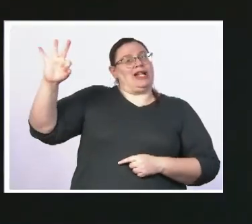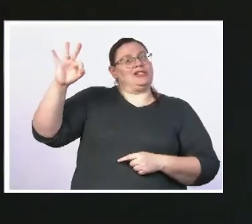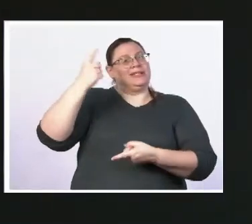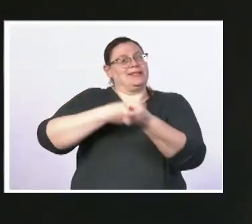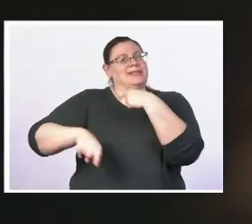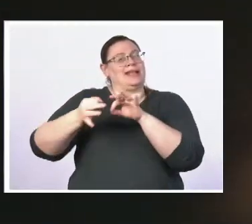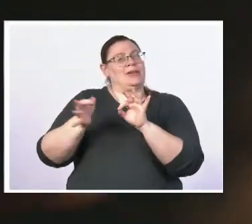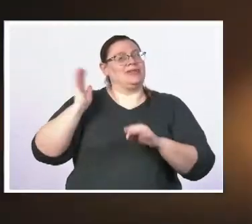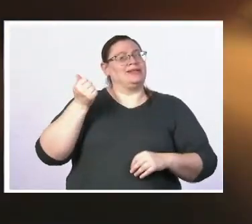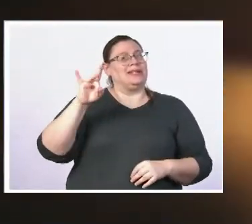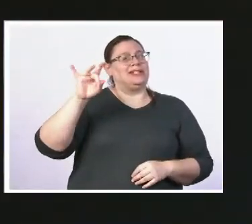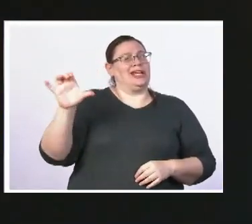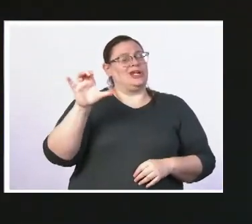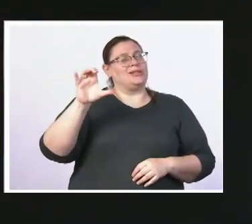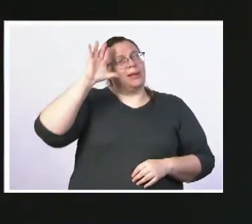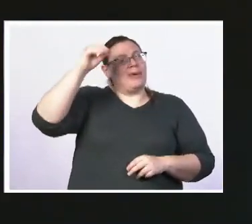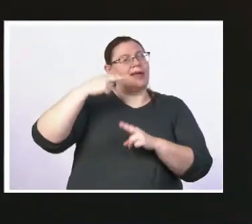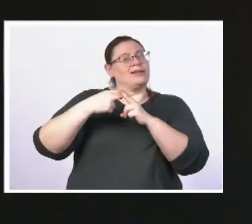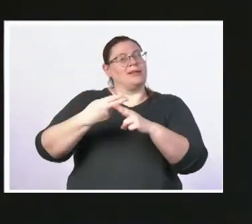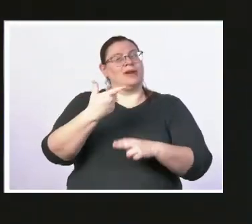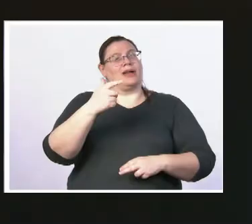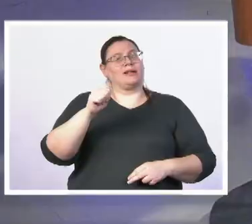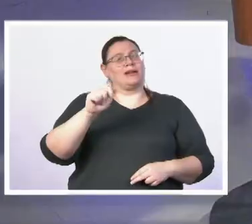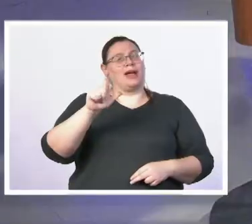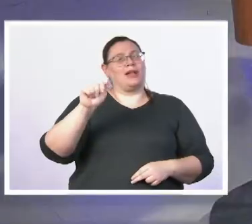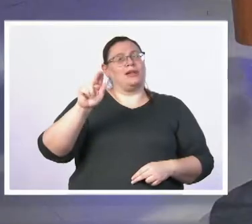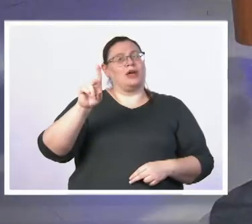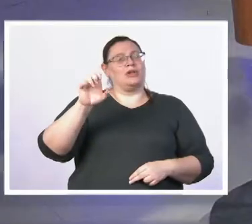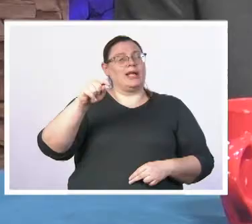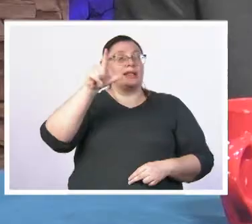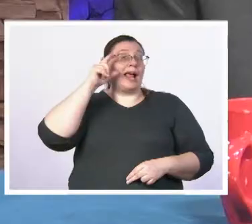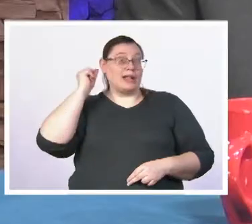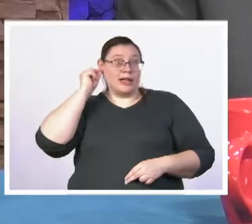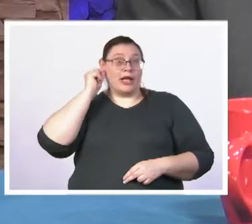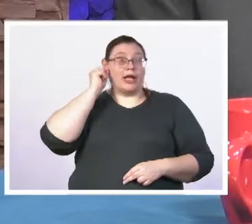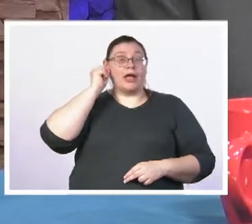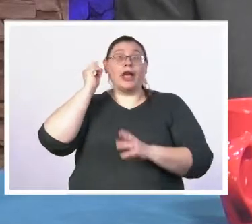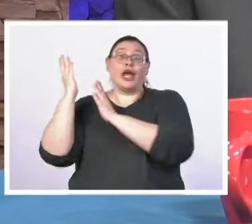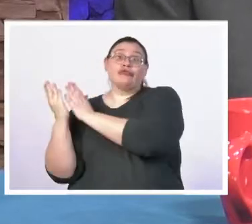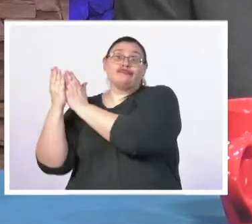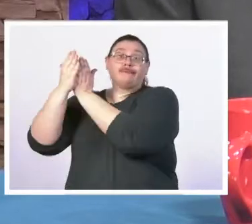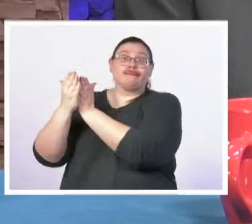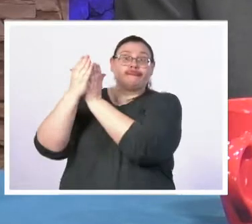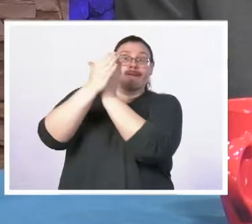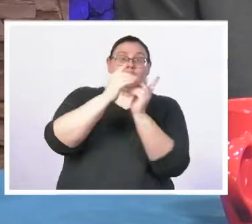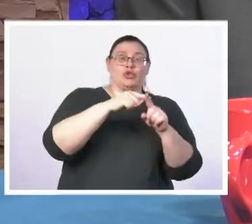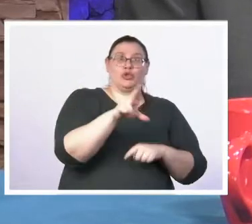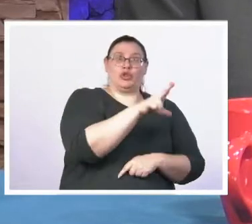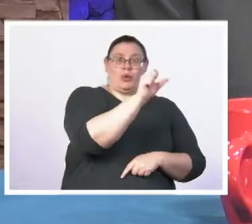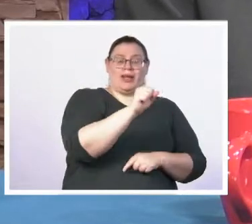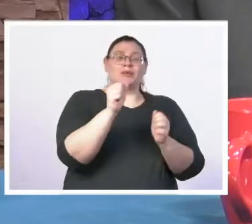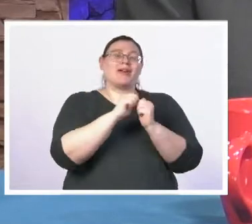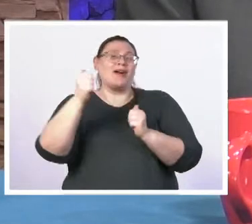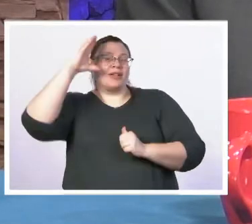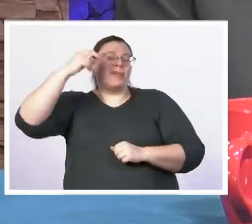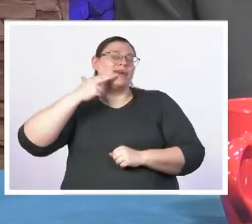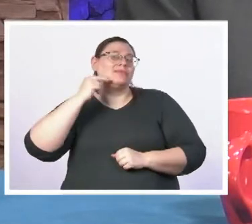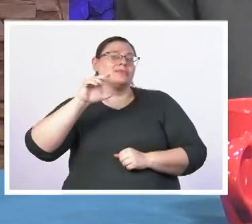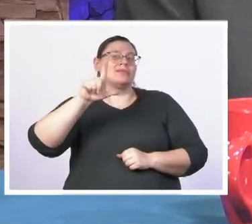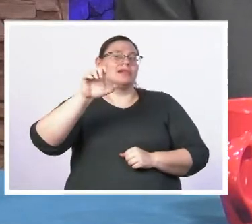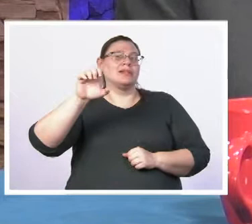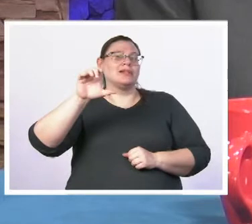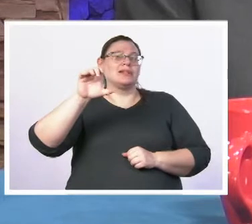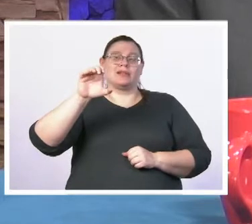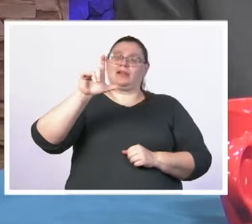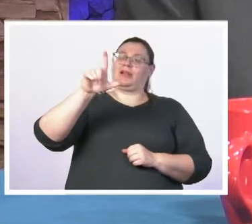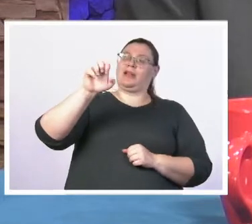1800s a gentleman named Gallaudet took a boat ride back over to the states with another gentleman named Leclerc who taught Gallaudet the